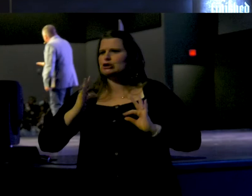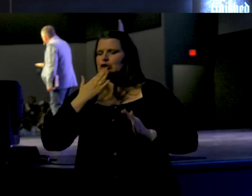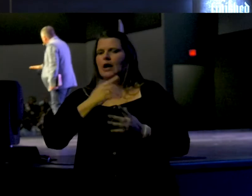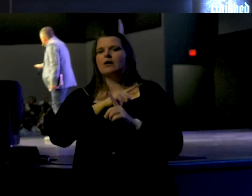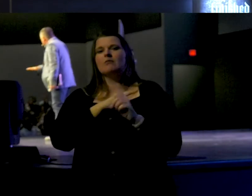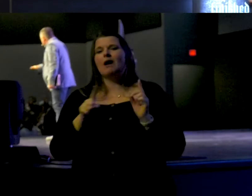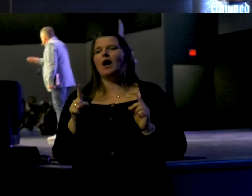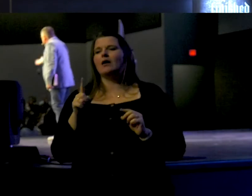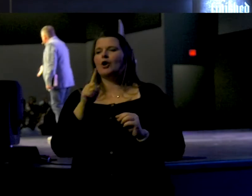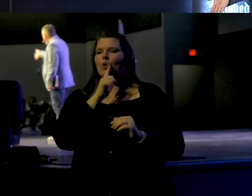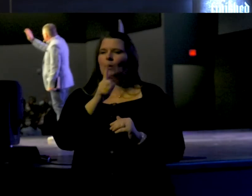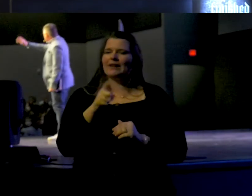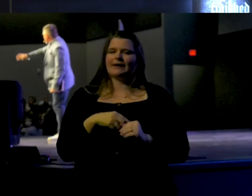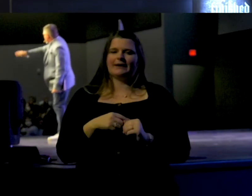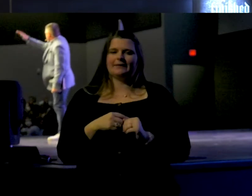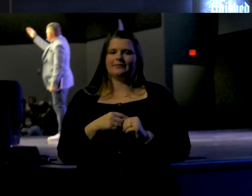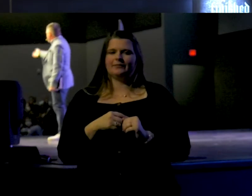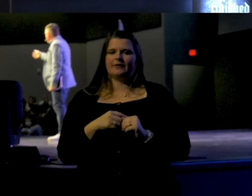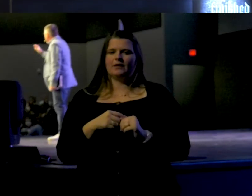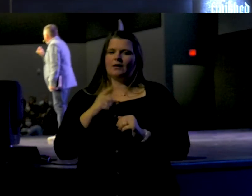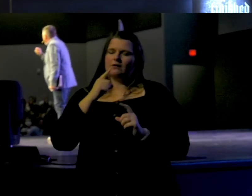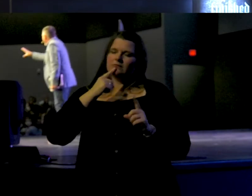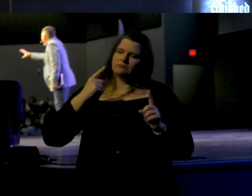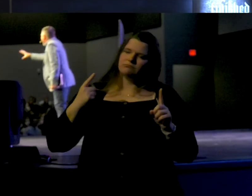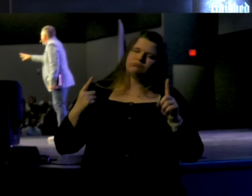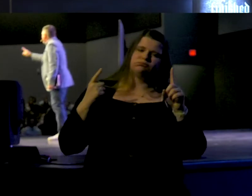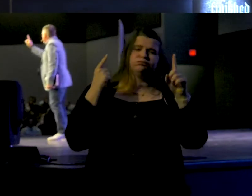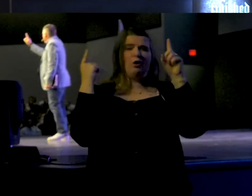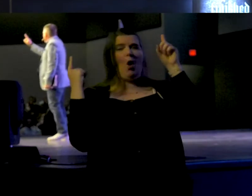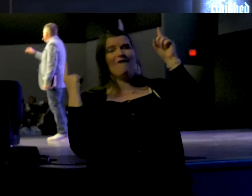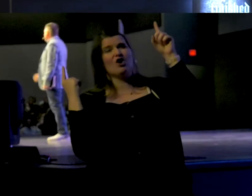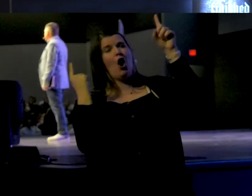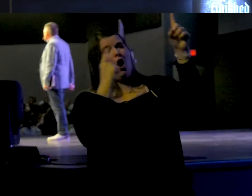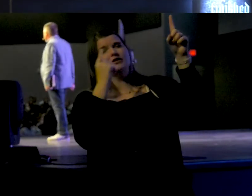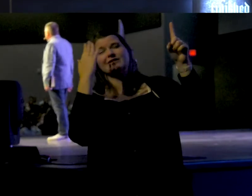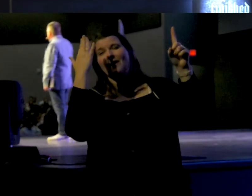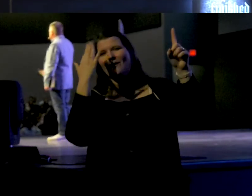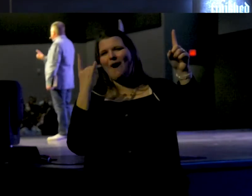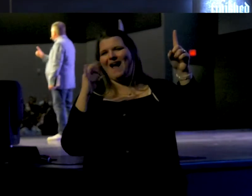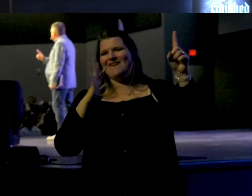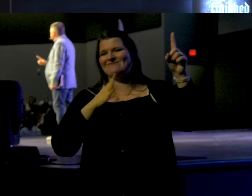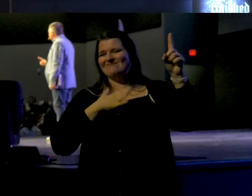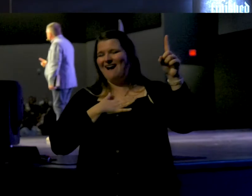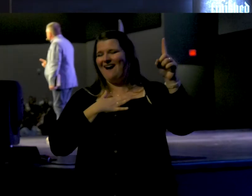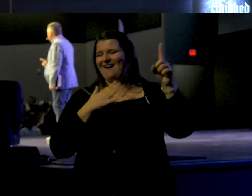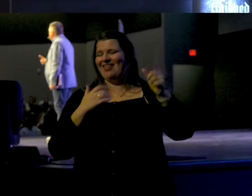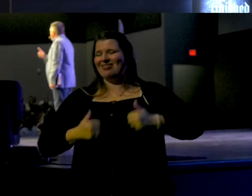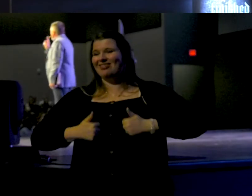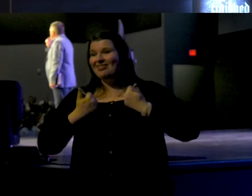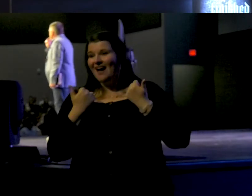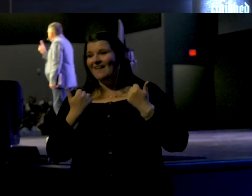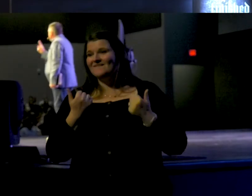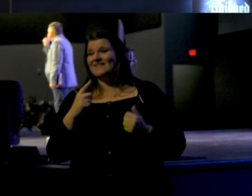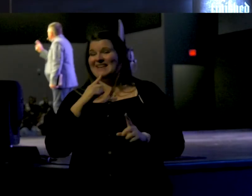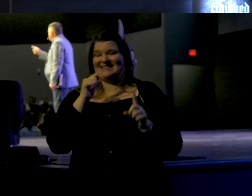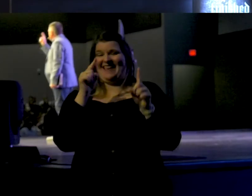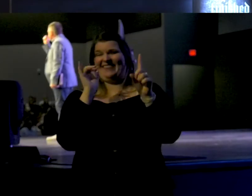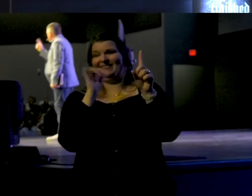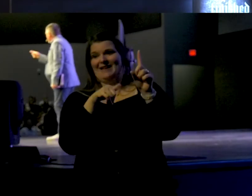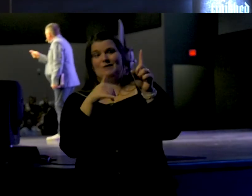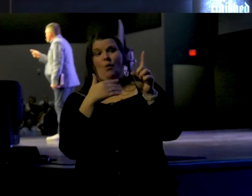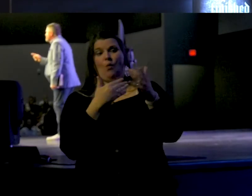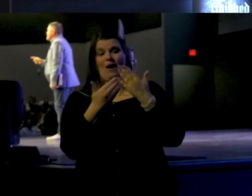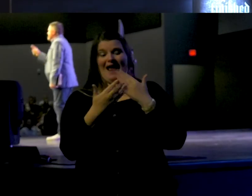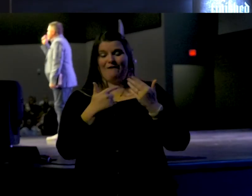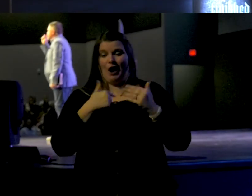But the undergirding and overarching why of a believer's life is this. Whatever I do